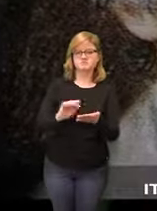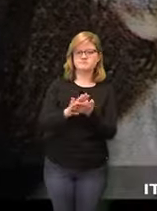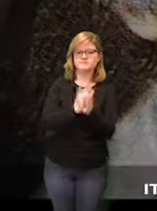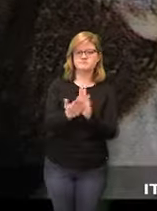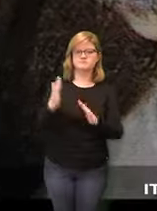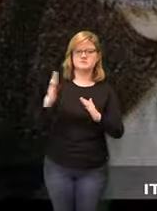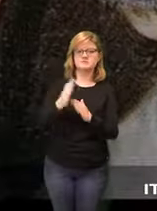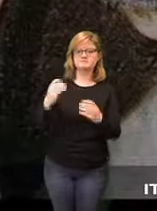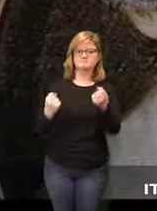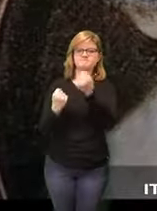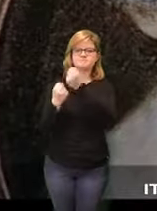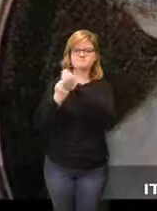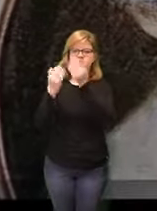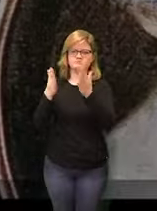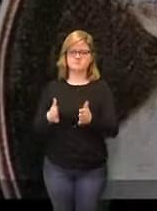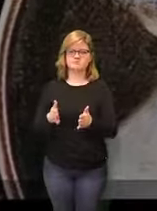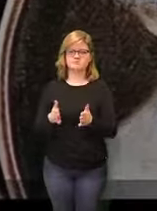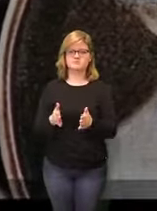its strongest supporter